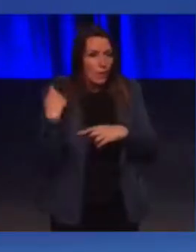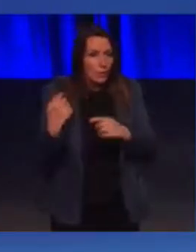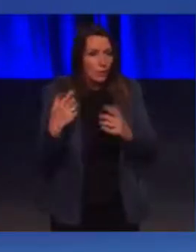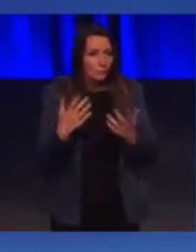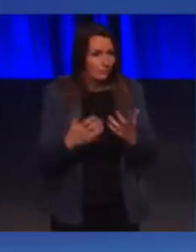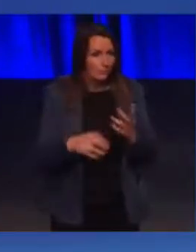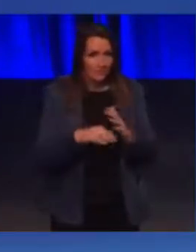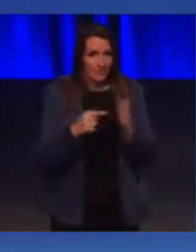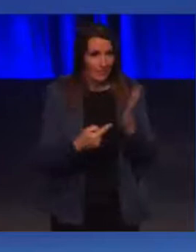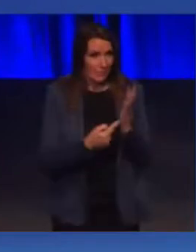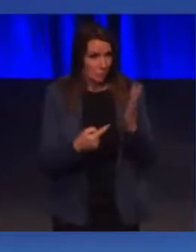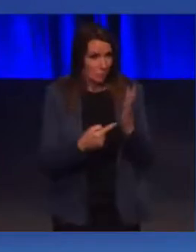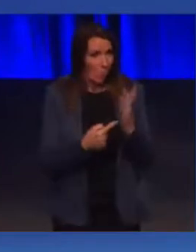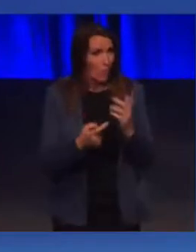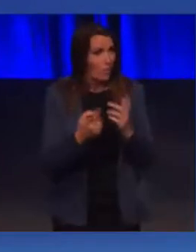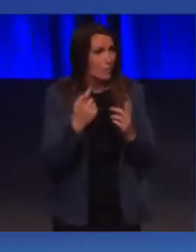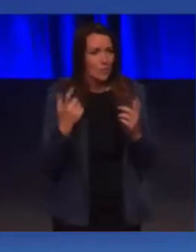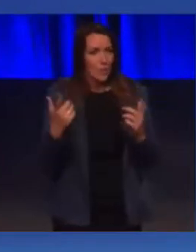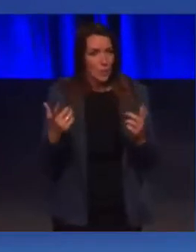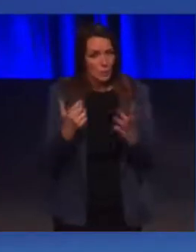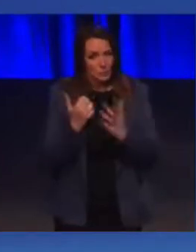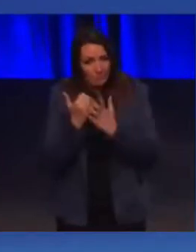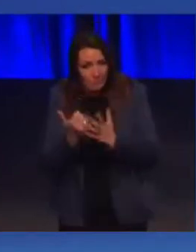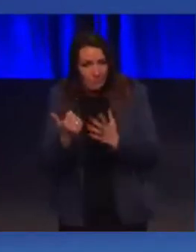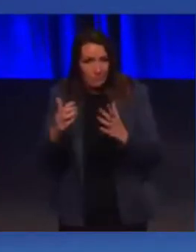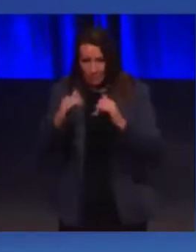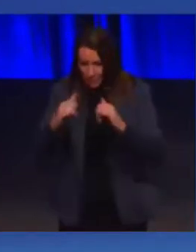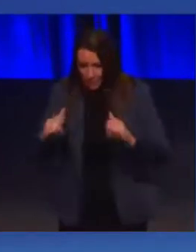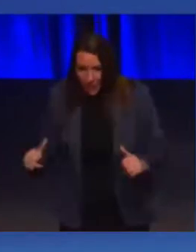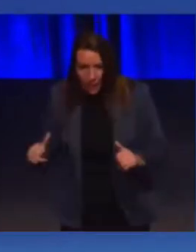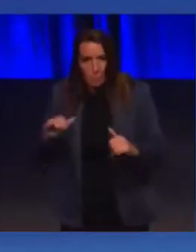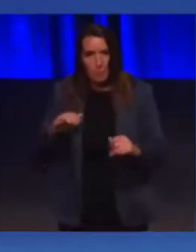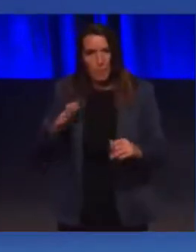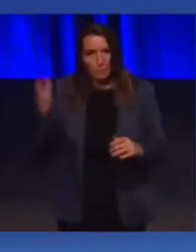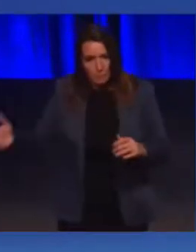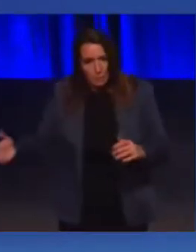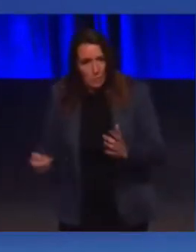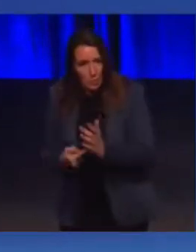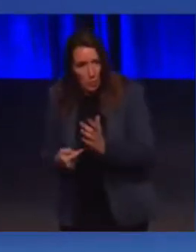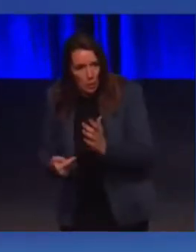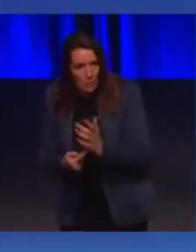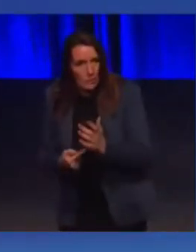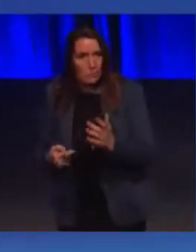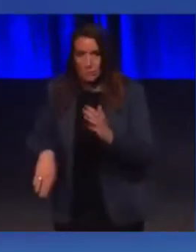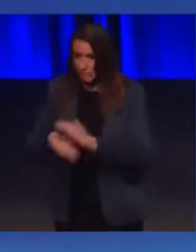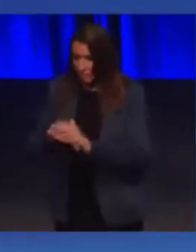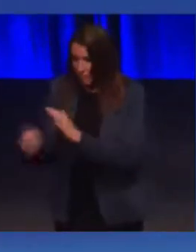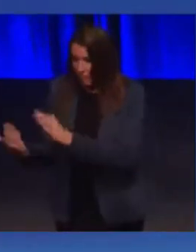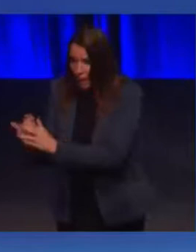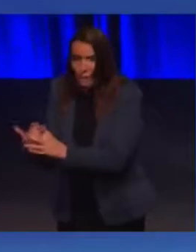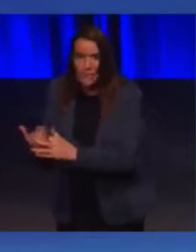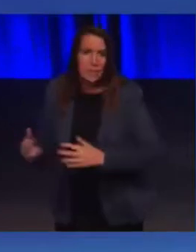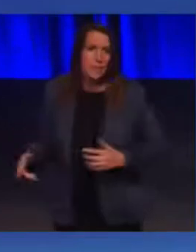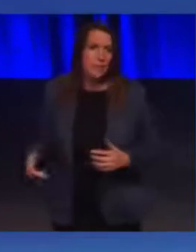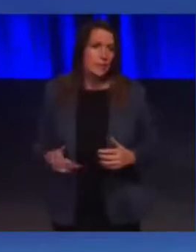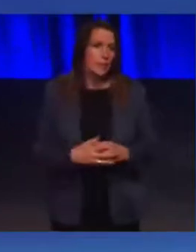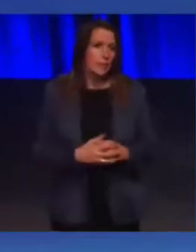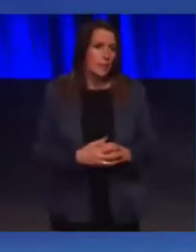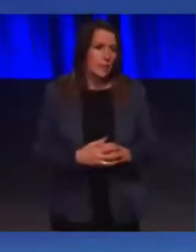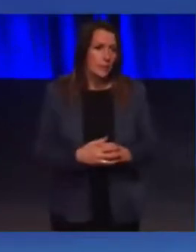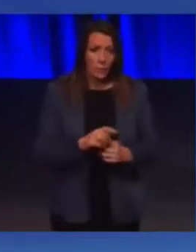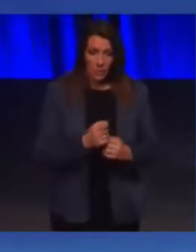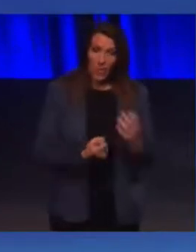accessible toilet if we were camping out overnight because we could. And the opportunities these young people and young adults in